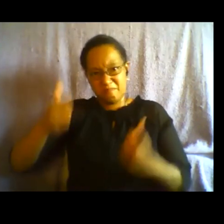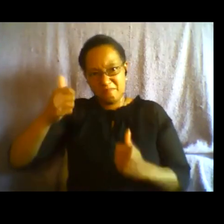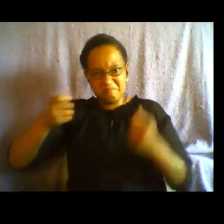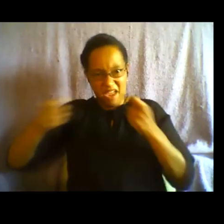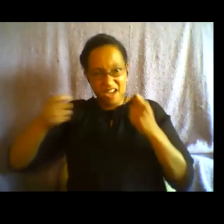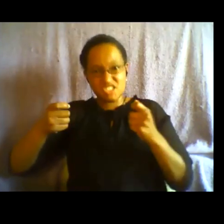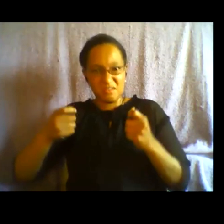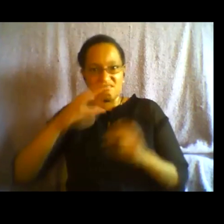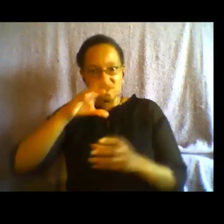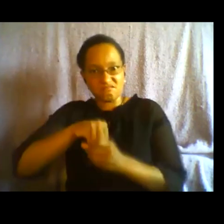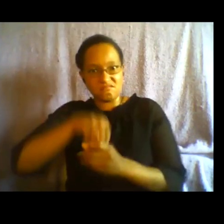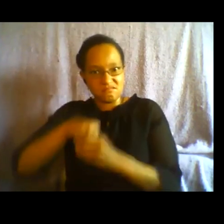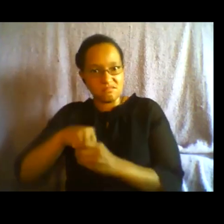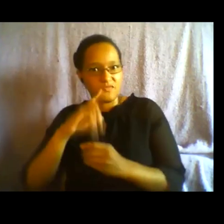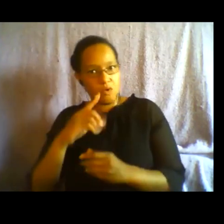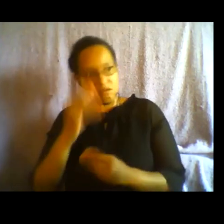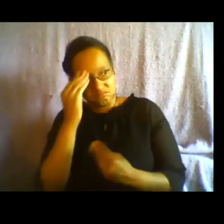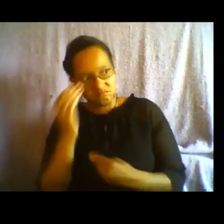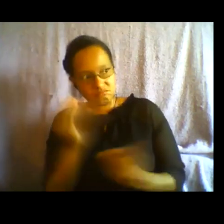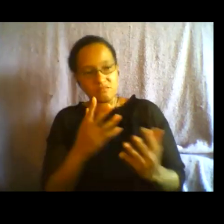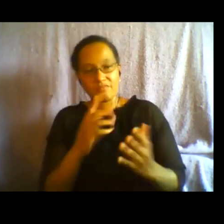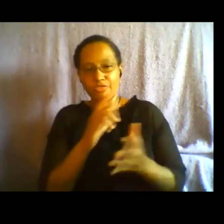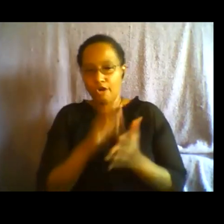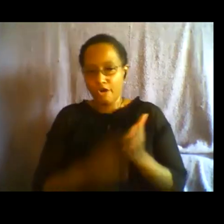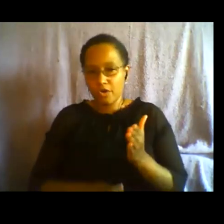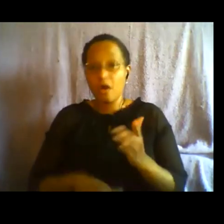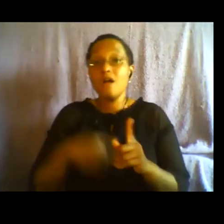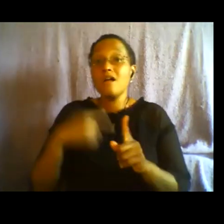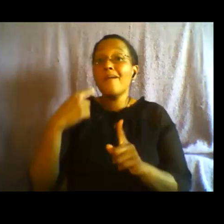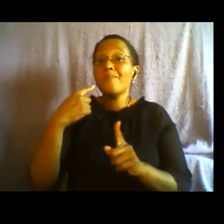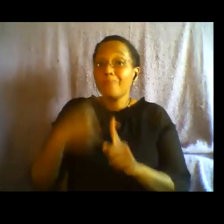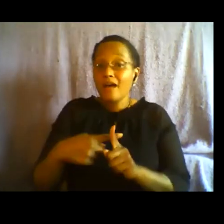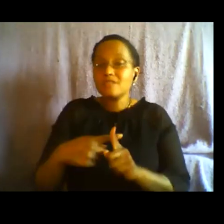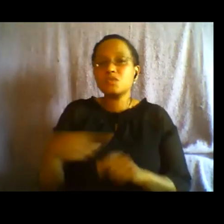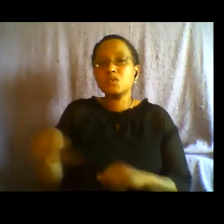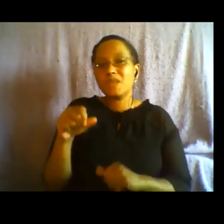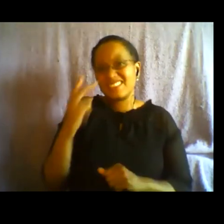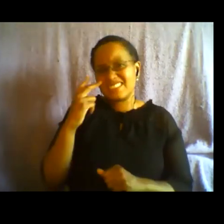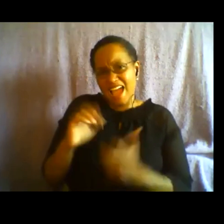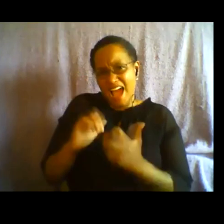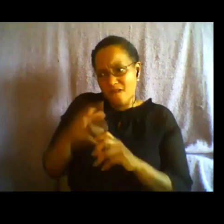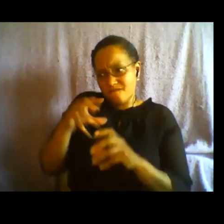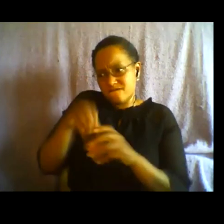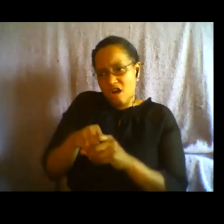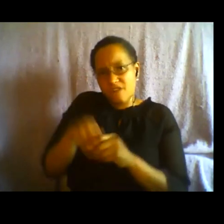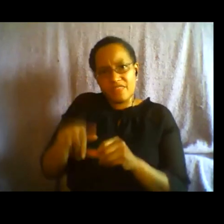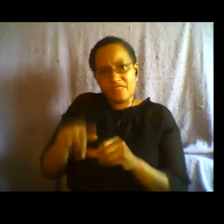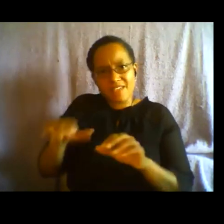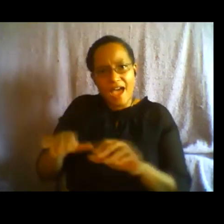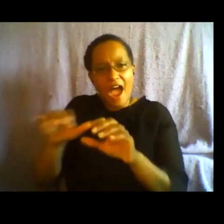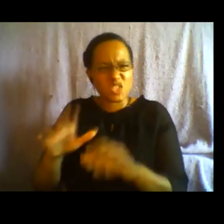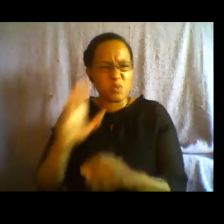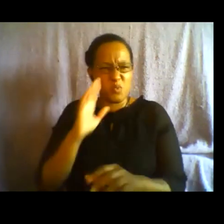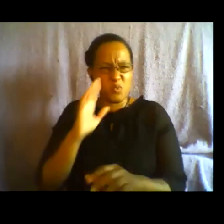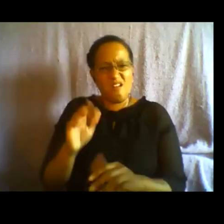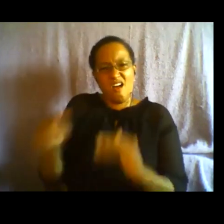and you can also find um all the other details of how to get engaged in this action in the document that is going to be shared in